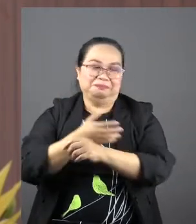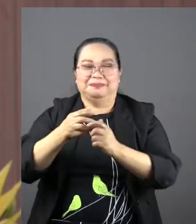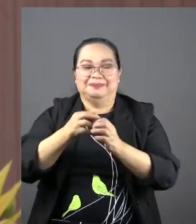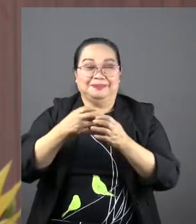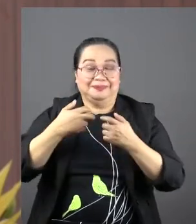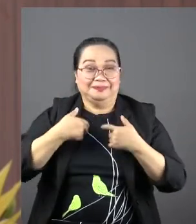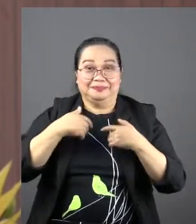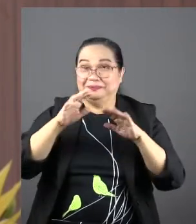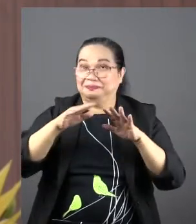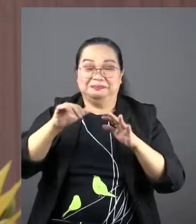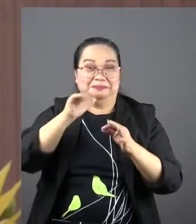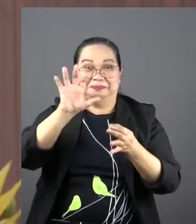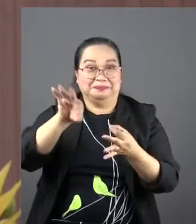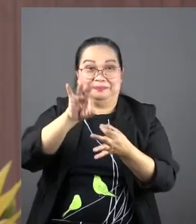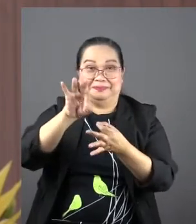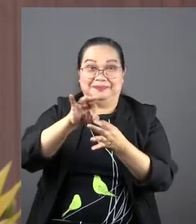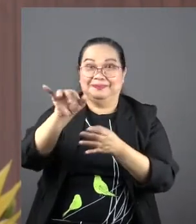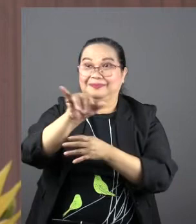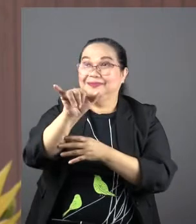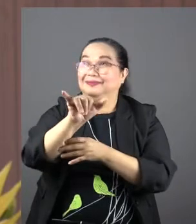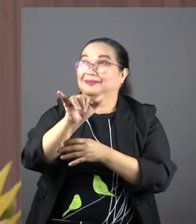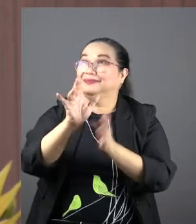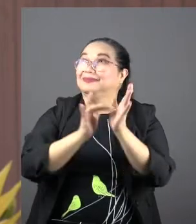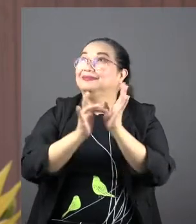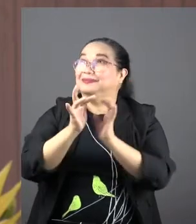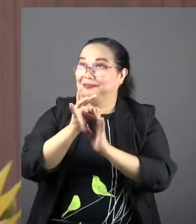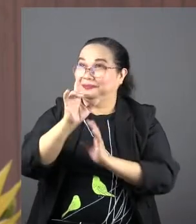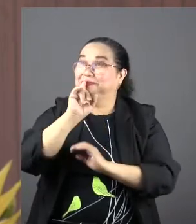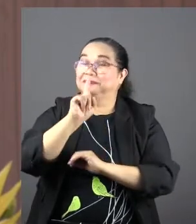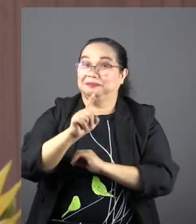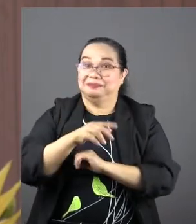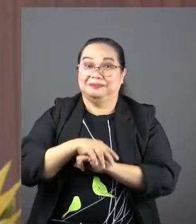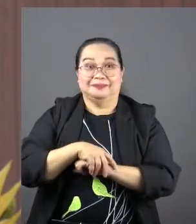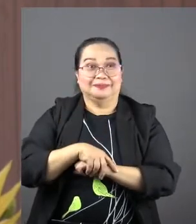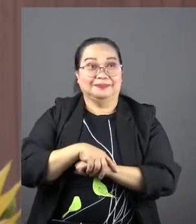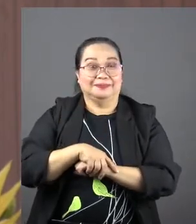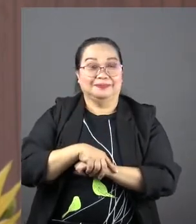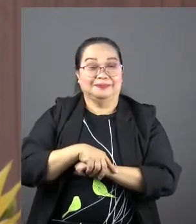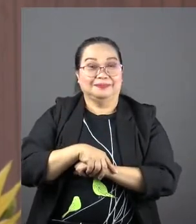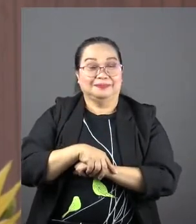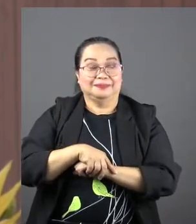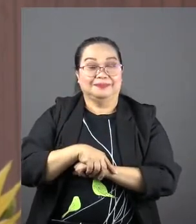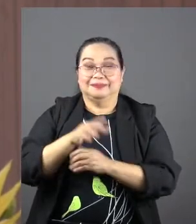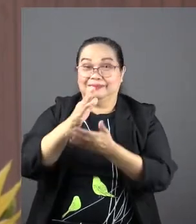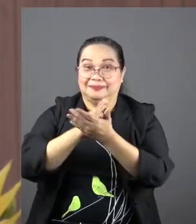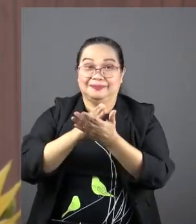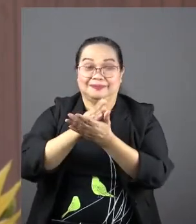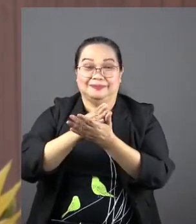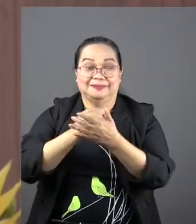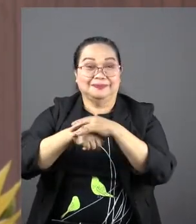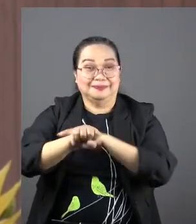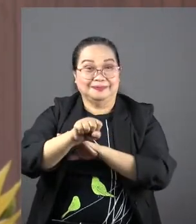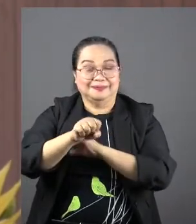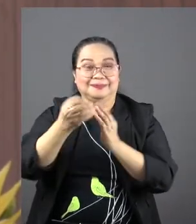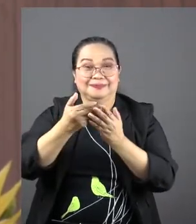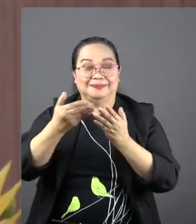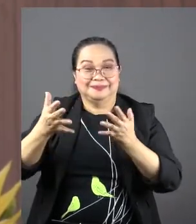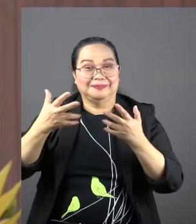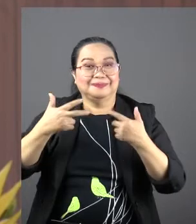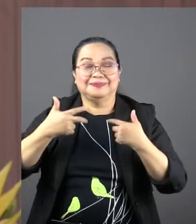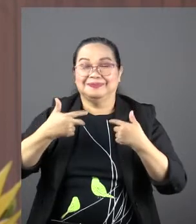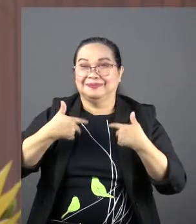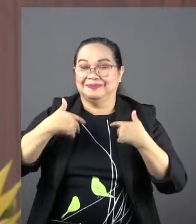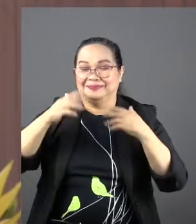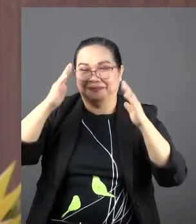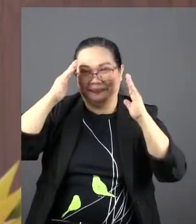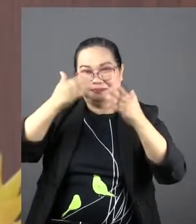may not be perfect like Jesus, of course. And sometimes they are born with things that might concern